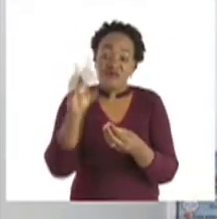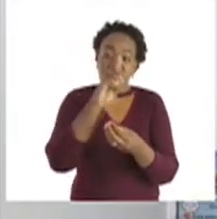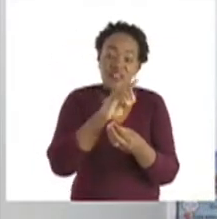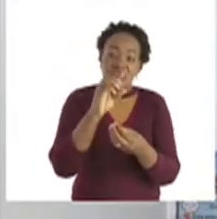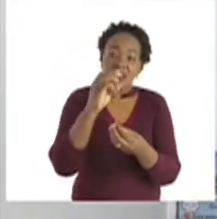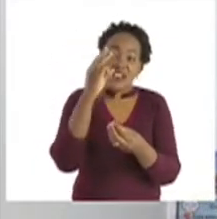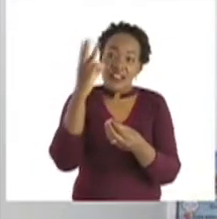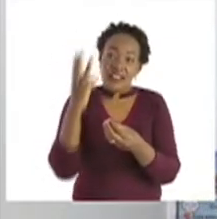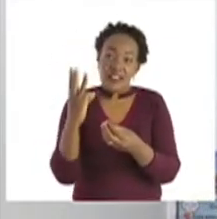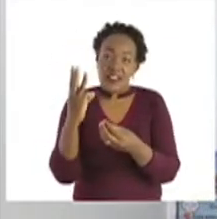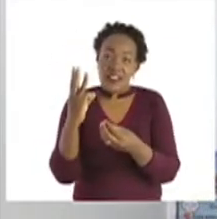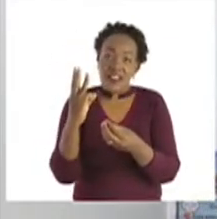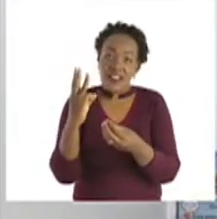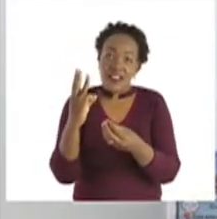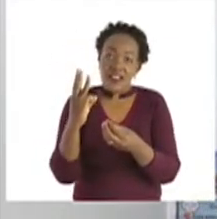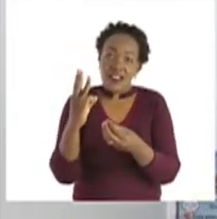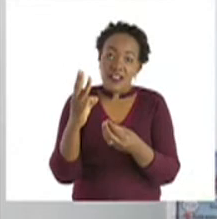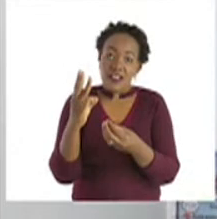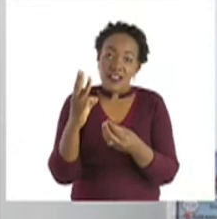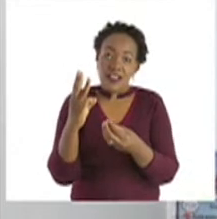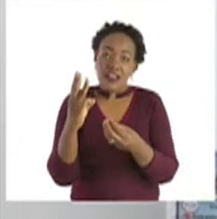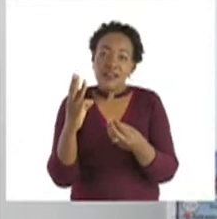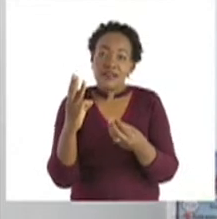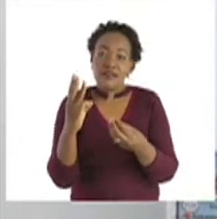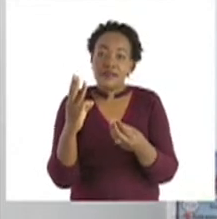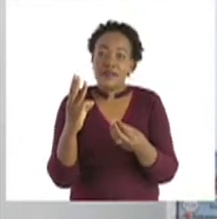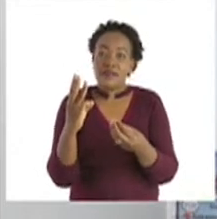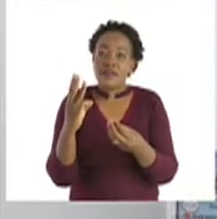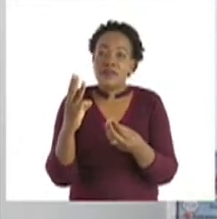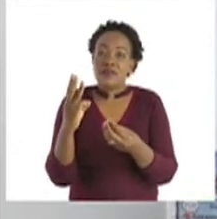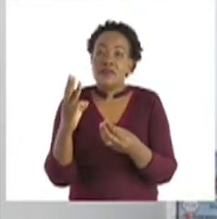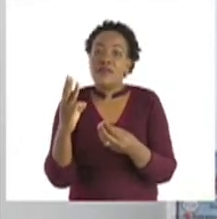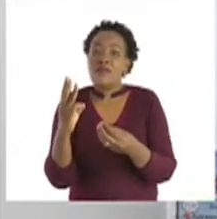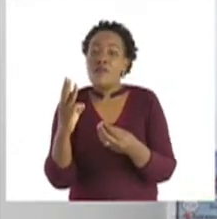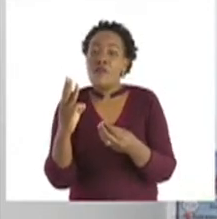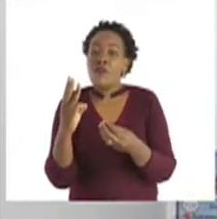Here, it's a 3. 18 minus 15 is 3.